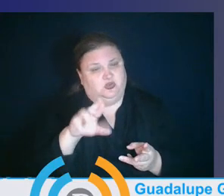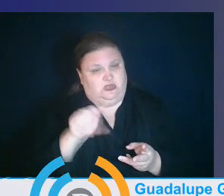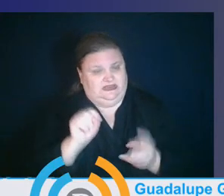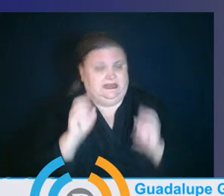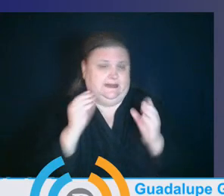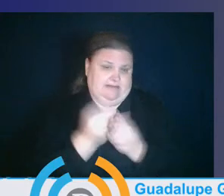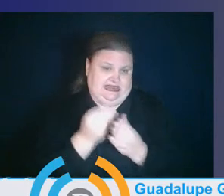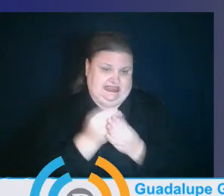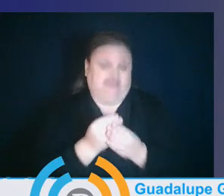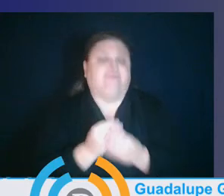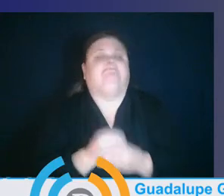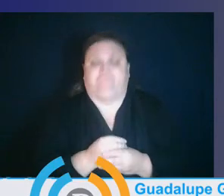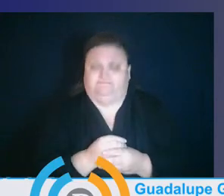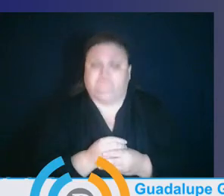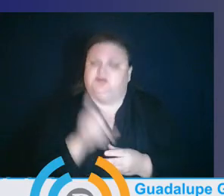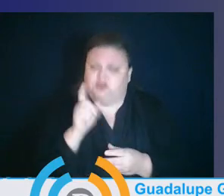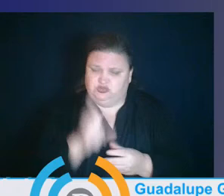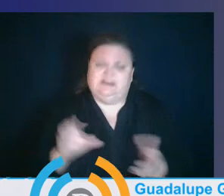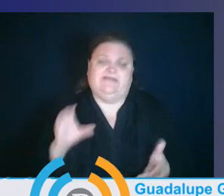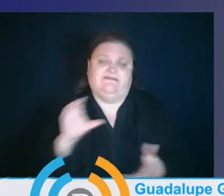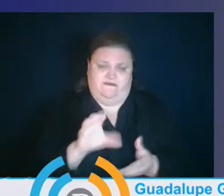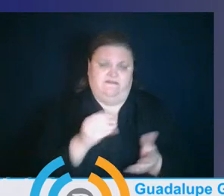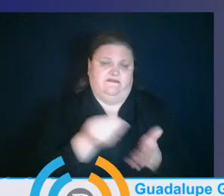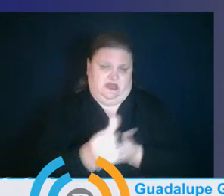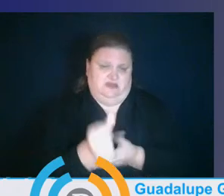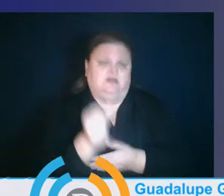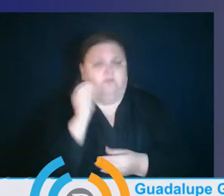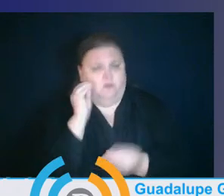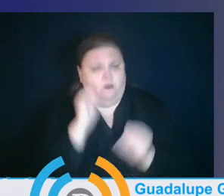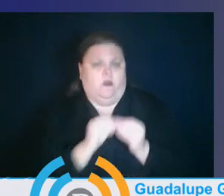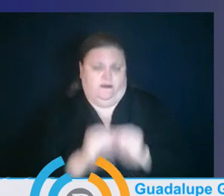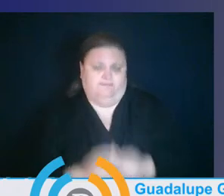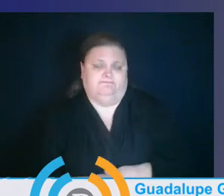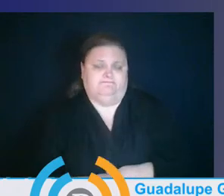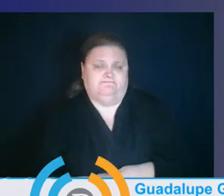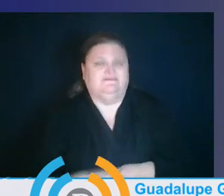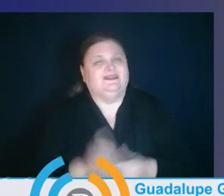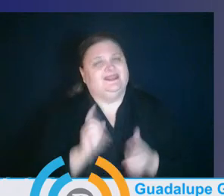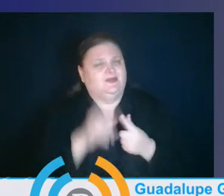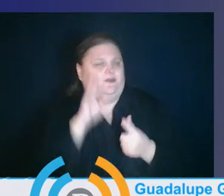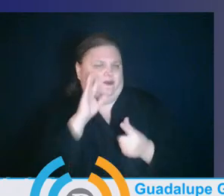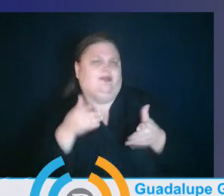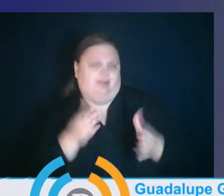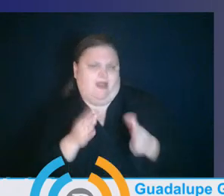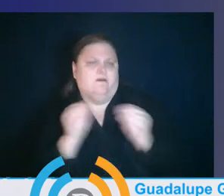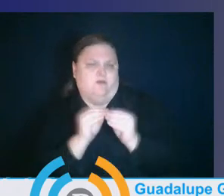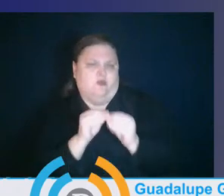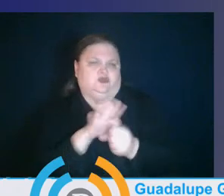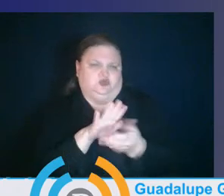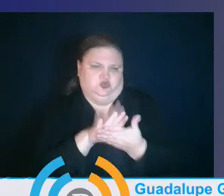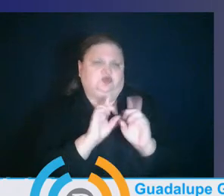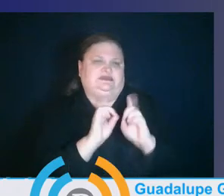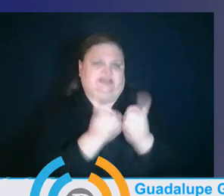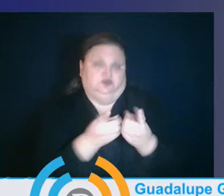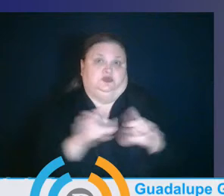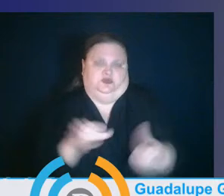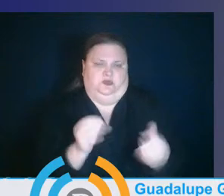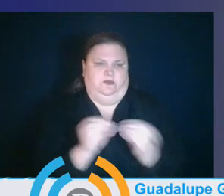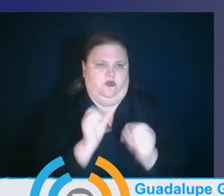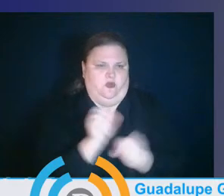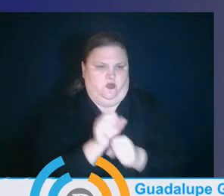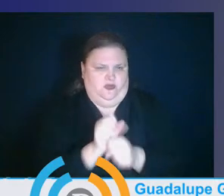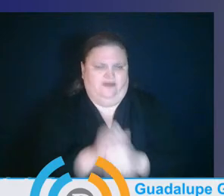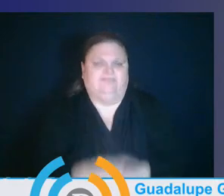they should have been. That will enable districts to do the kind of work that I know that our educators would love to do. And I think it's going to get us closer to